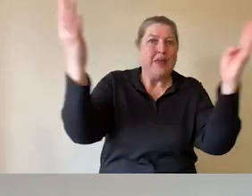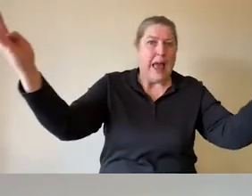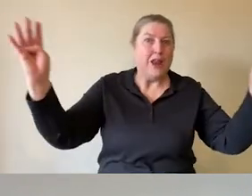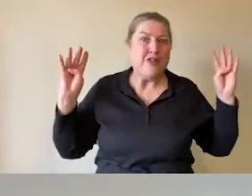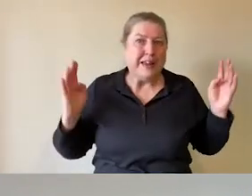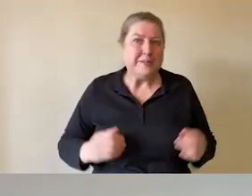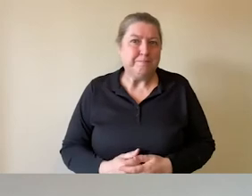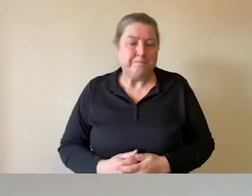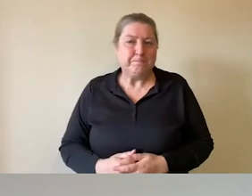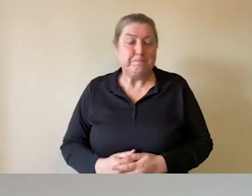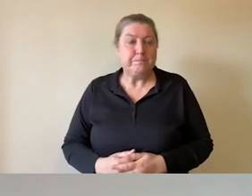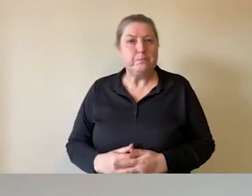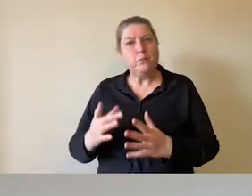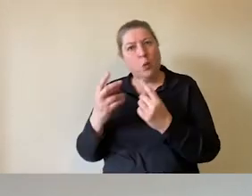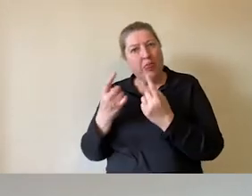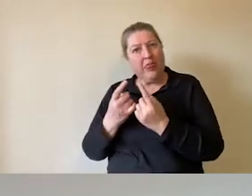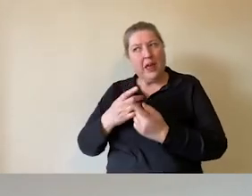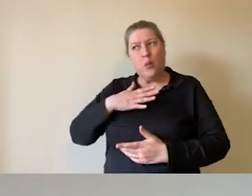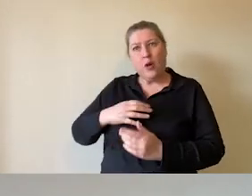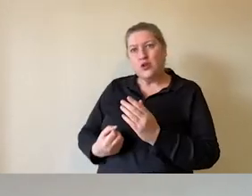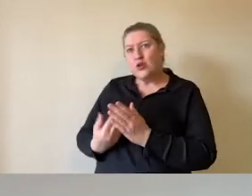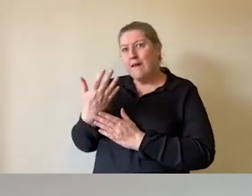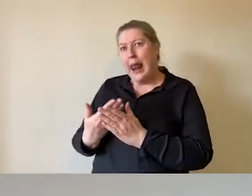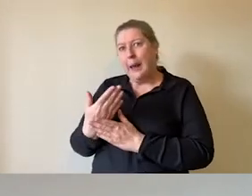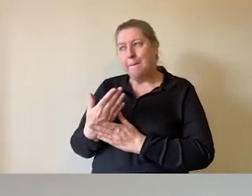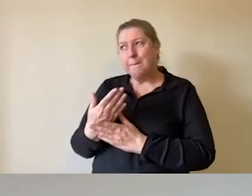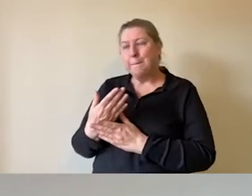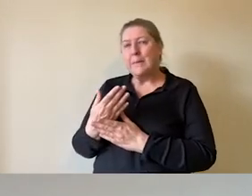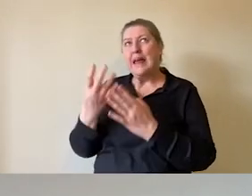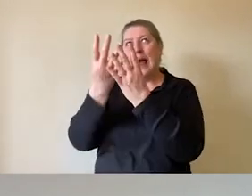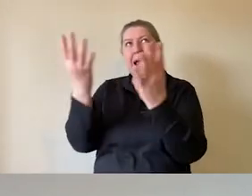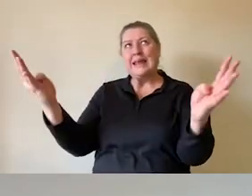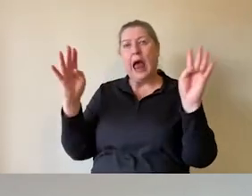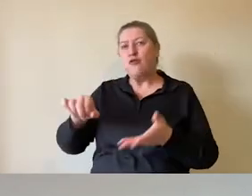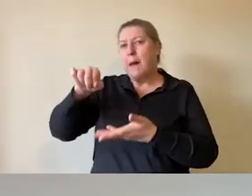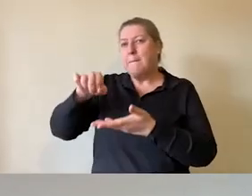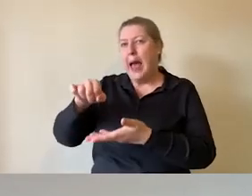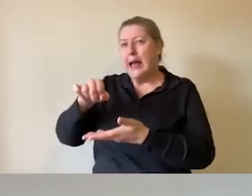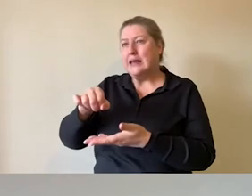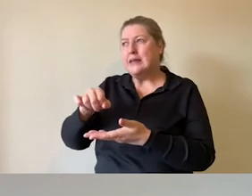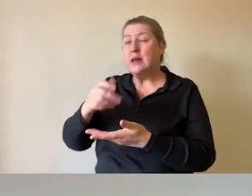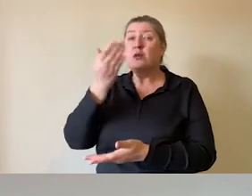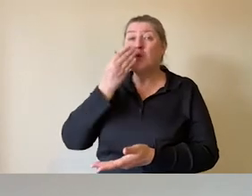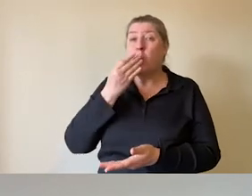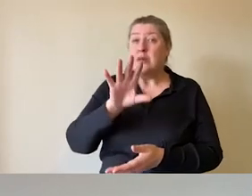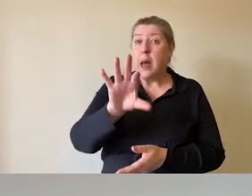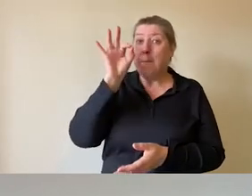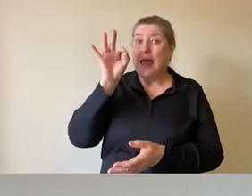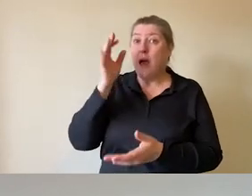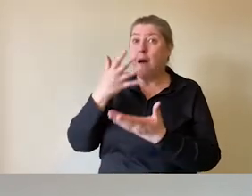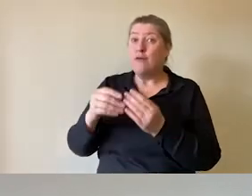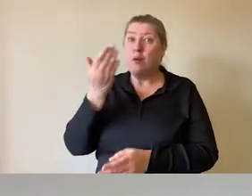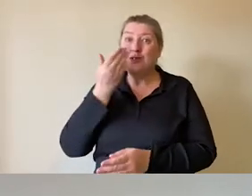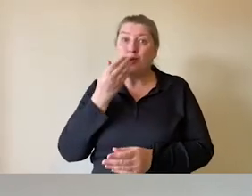the things we're looking at developing are gallery bags that schools can pick up from the school lunchroom